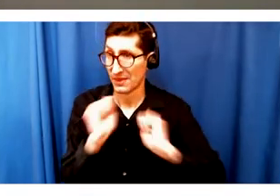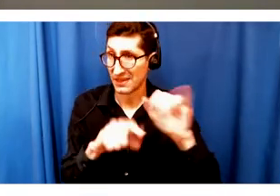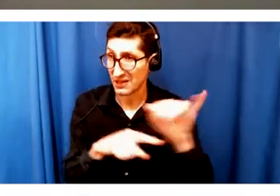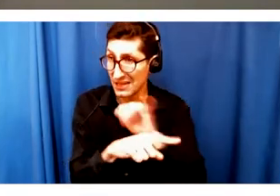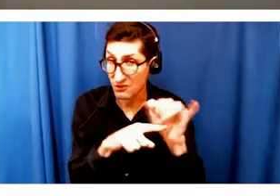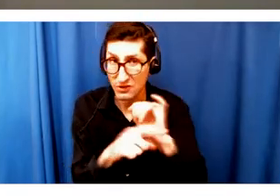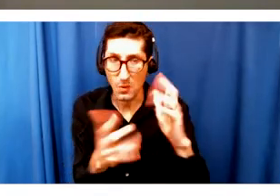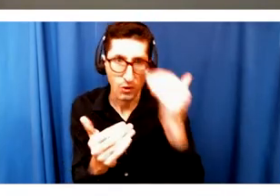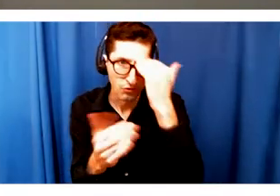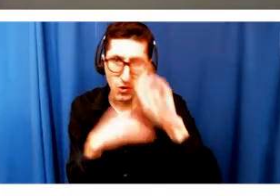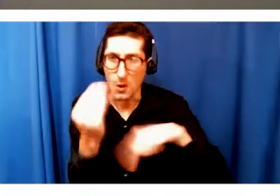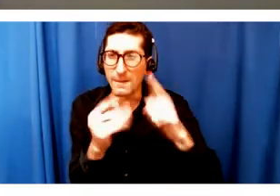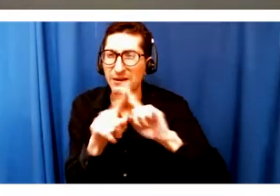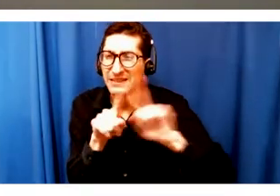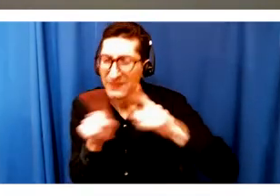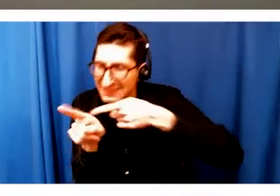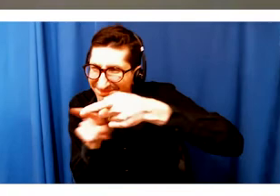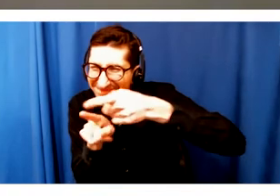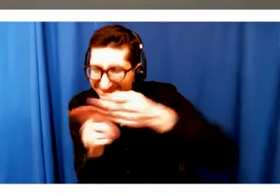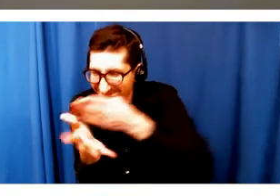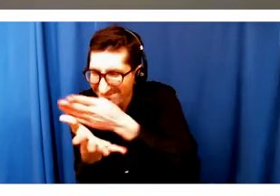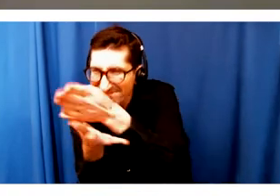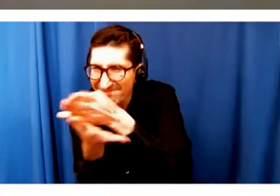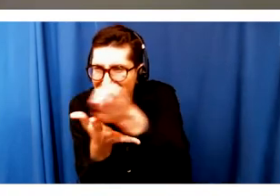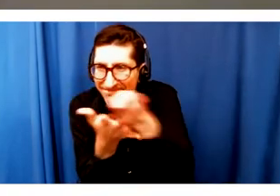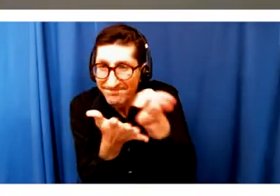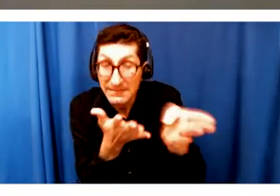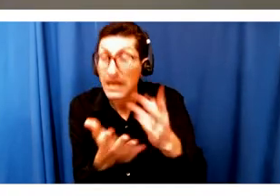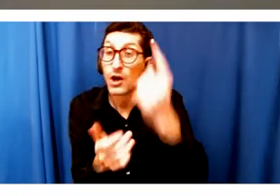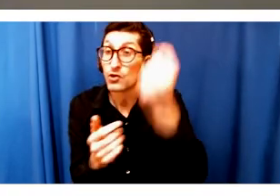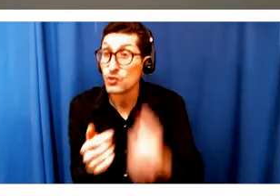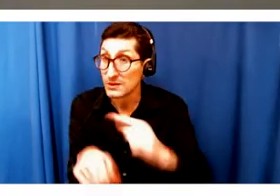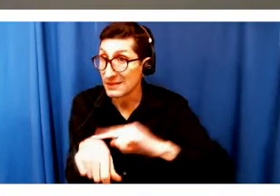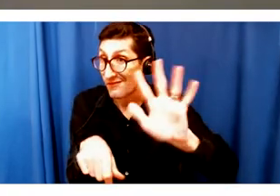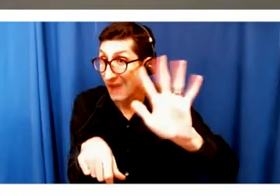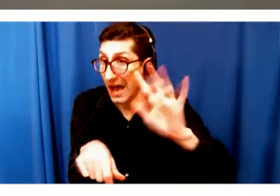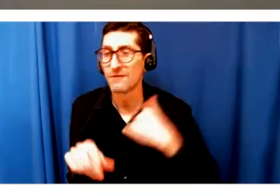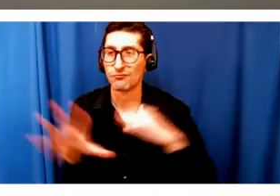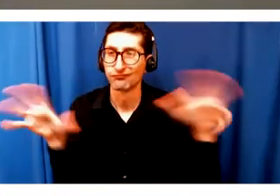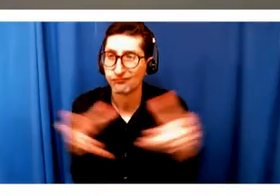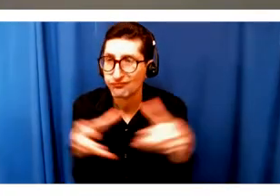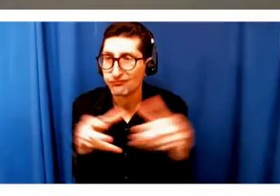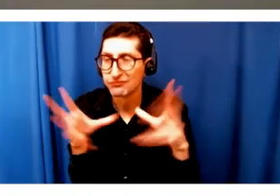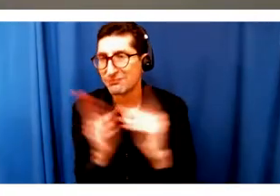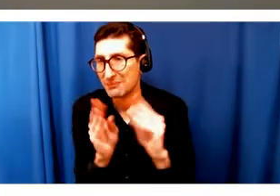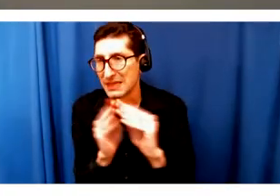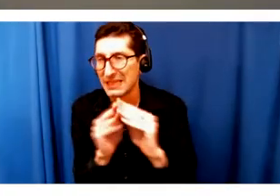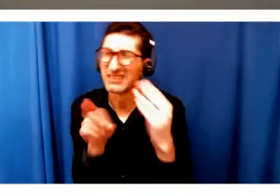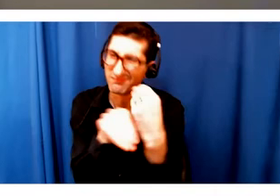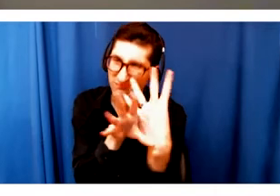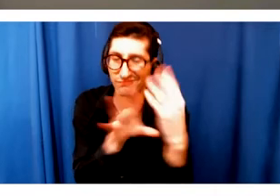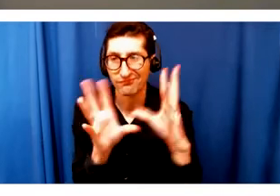of it. Every week, we're meeting Tuesdays at 5 for a seminar and then a forum with Boston